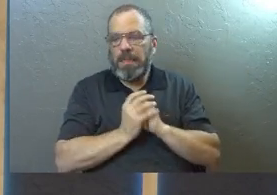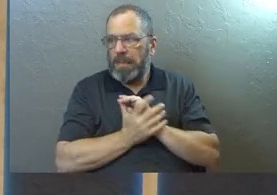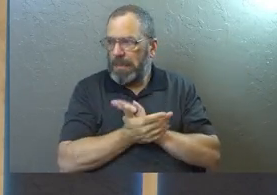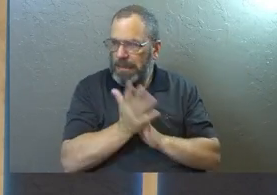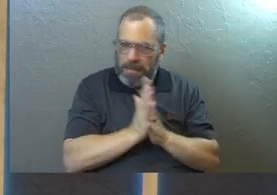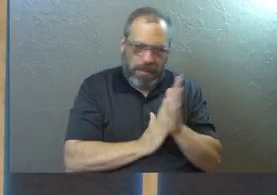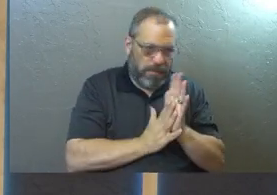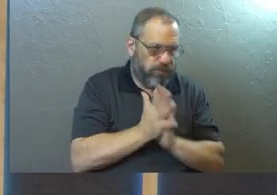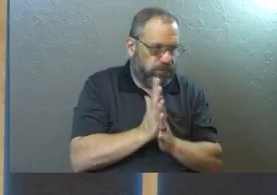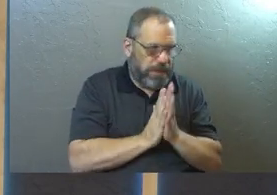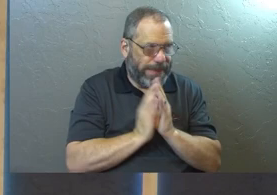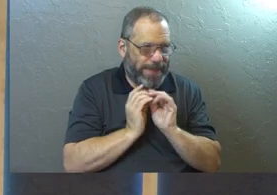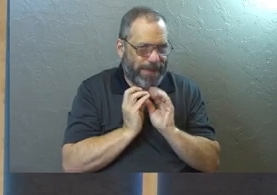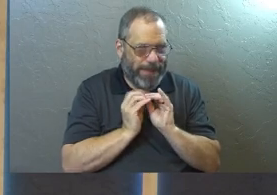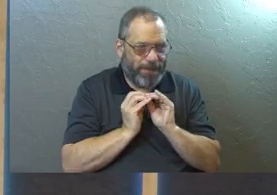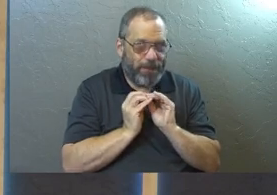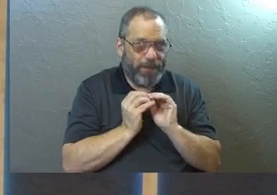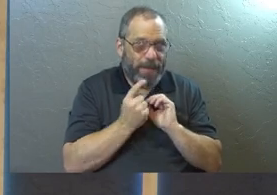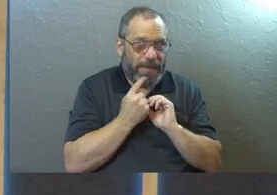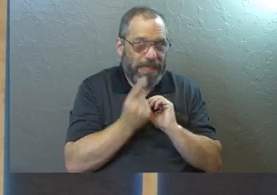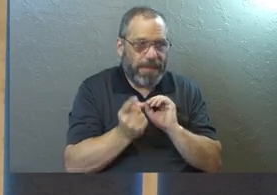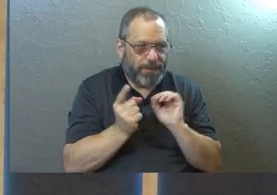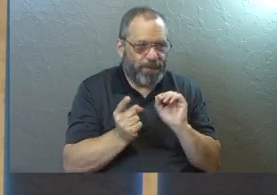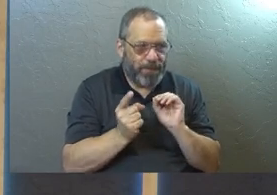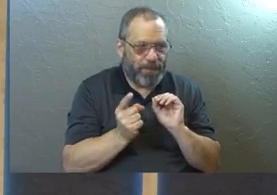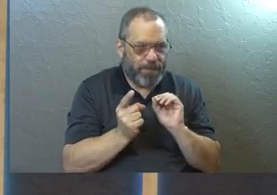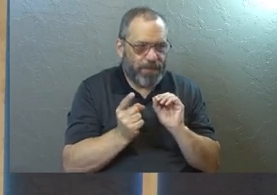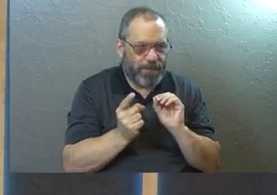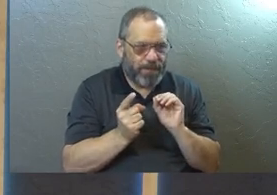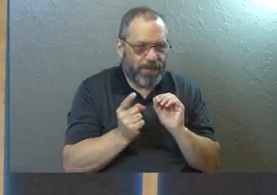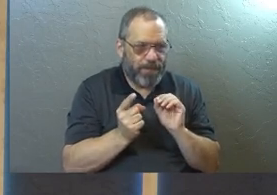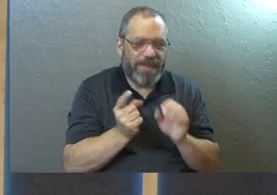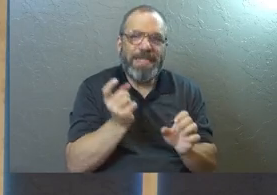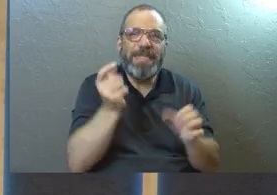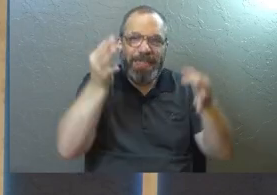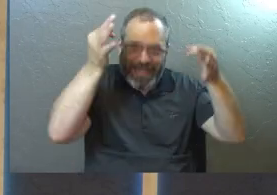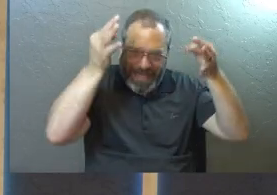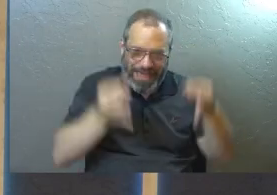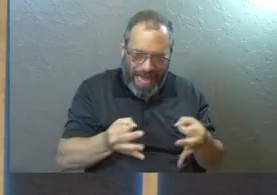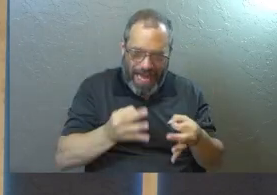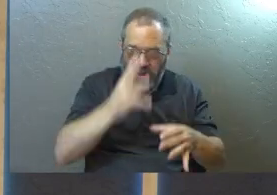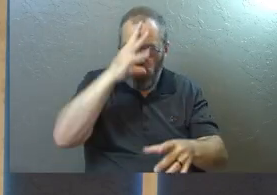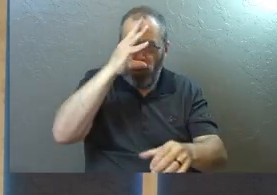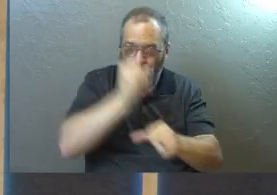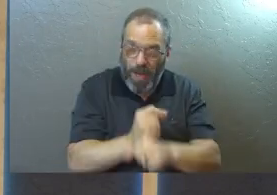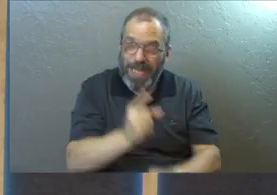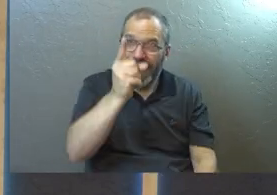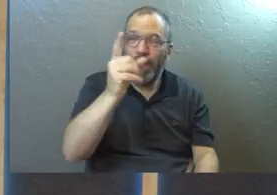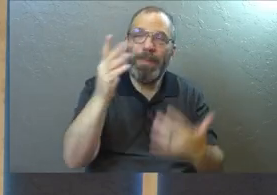I say this with fear and trembling to you, to make the choice to trust him anyway,